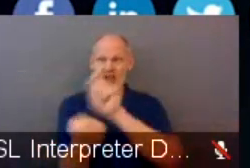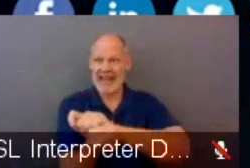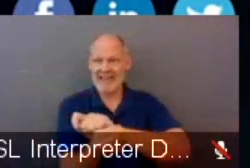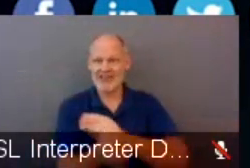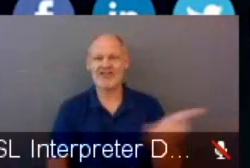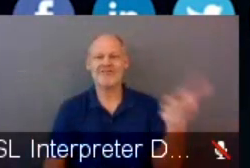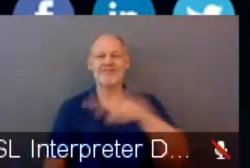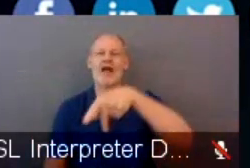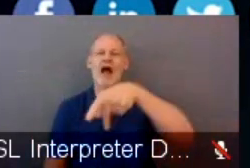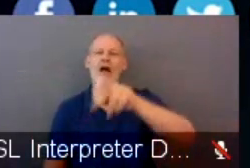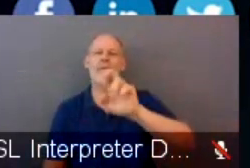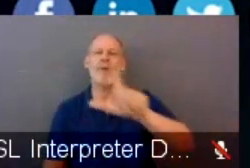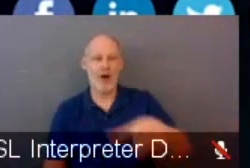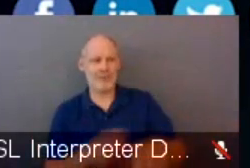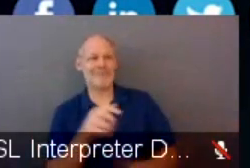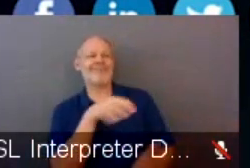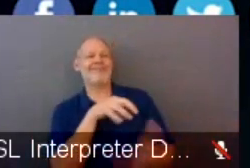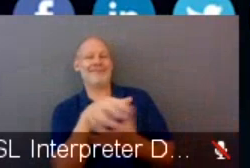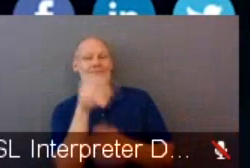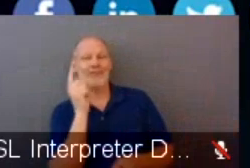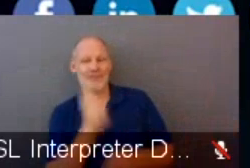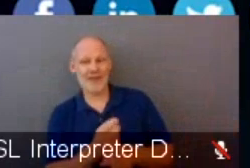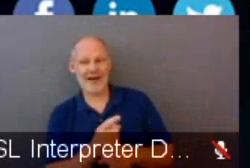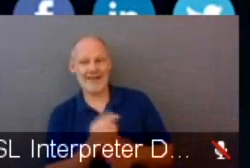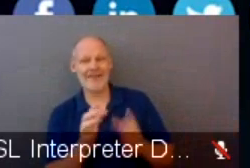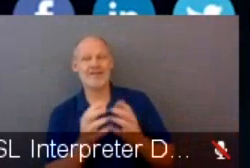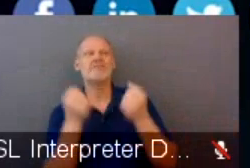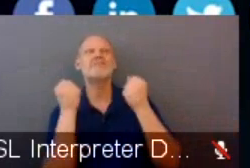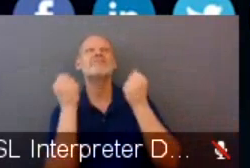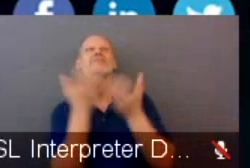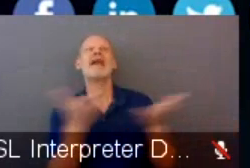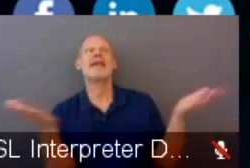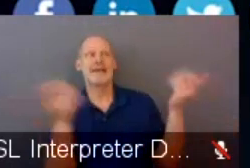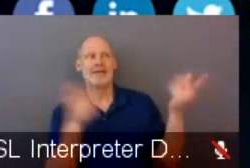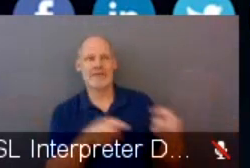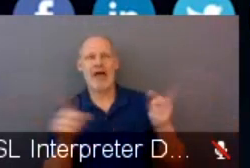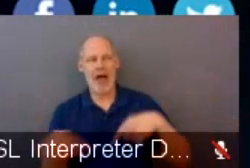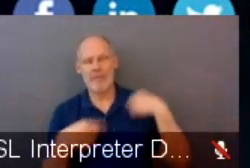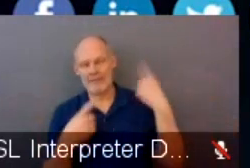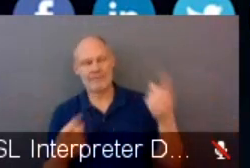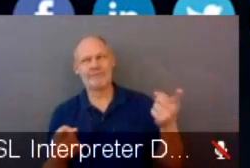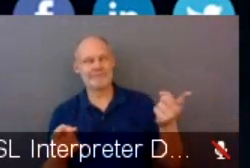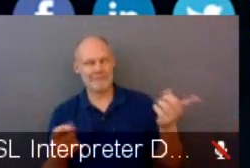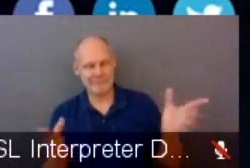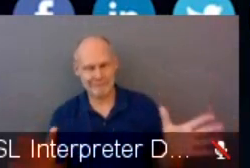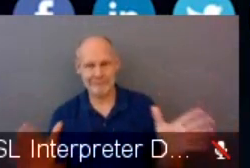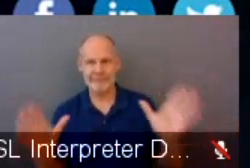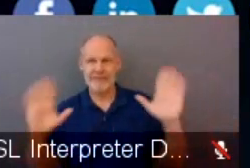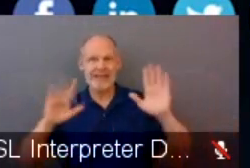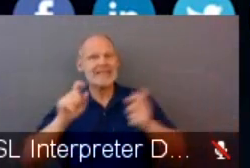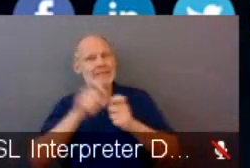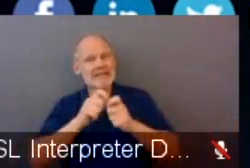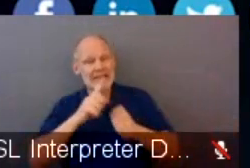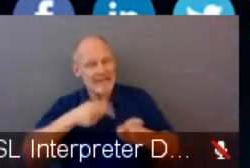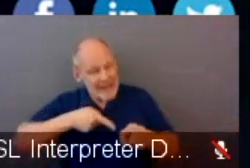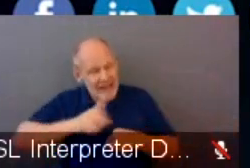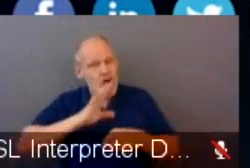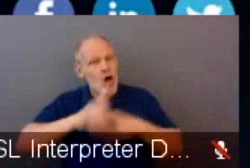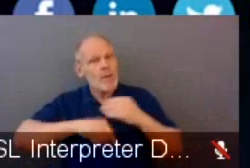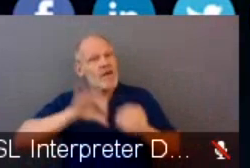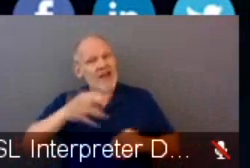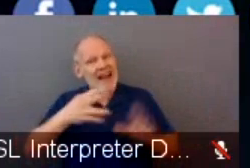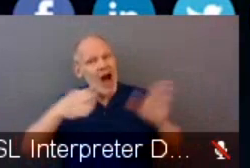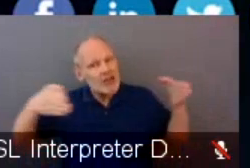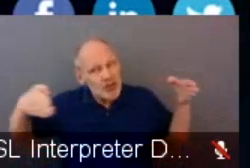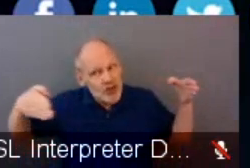has happened, Tom. And in terms of this work at the Hutch, so much has happened for the good. It's been really